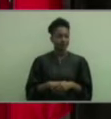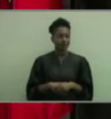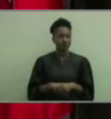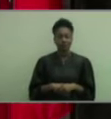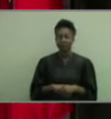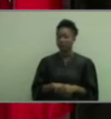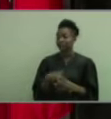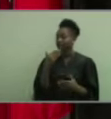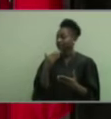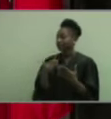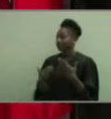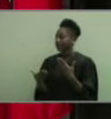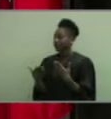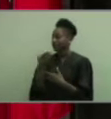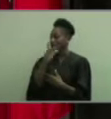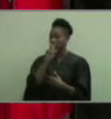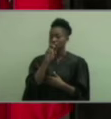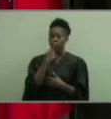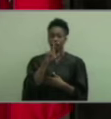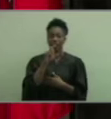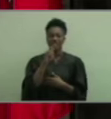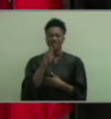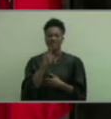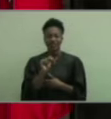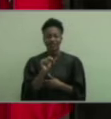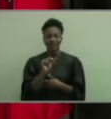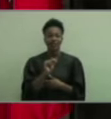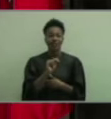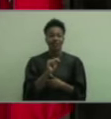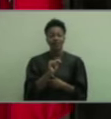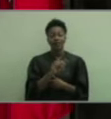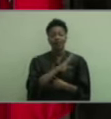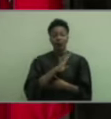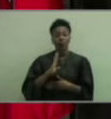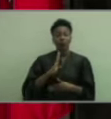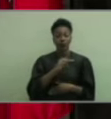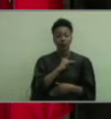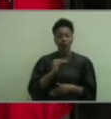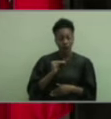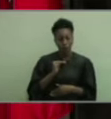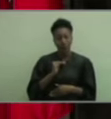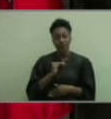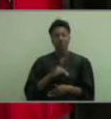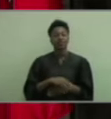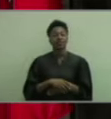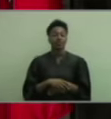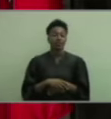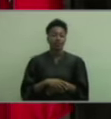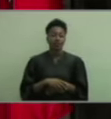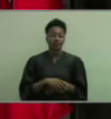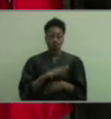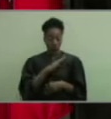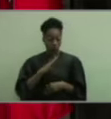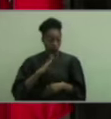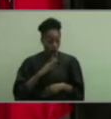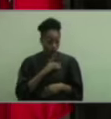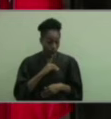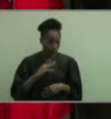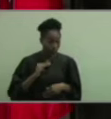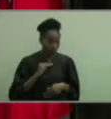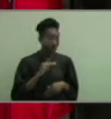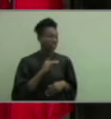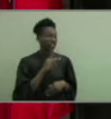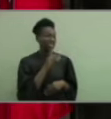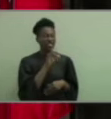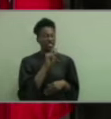Good morning, Dr. Levitt, Dr. Buck, District 2 Board Member, Dr. Hoskins-Brown, Board Members, District Staff,